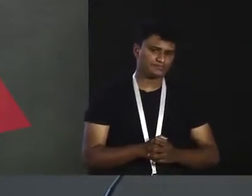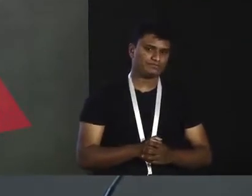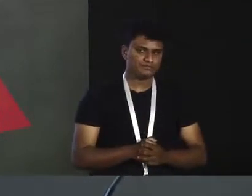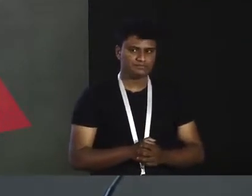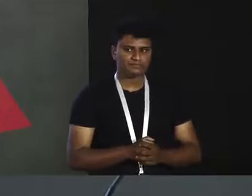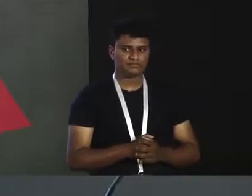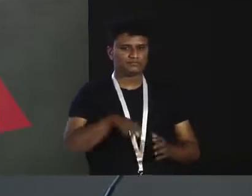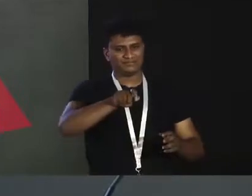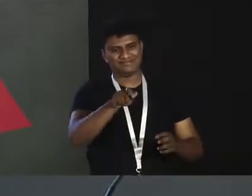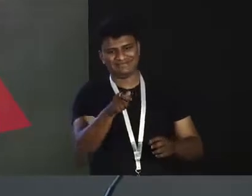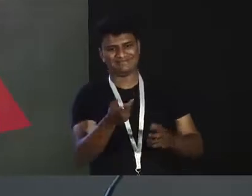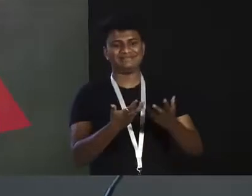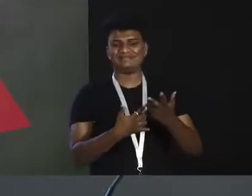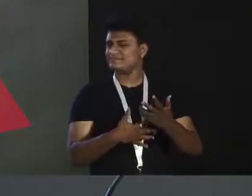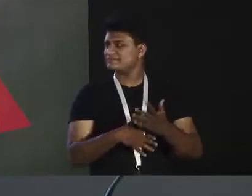represents